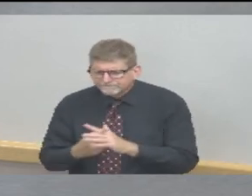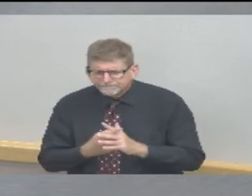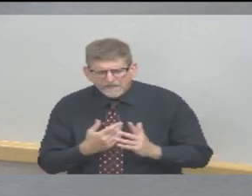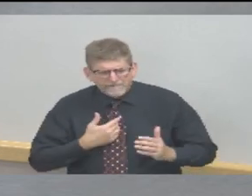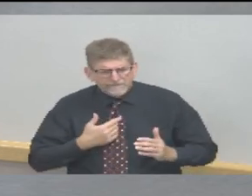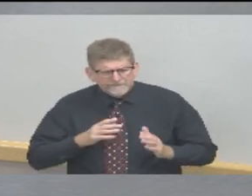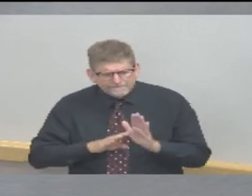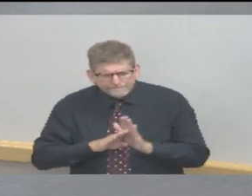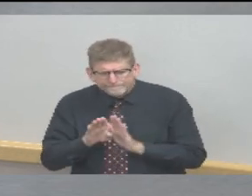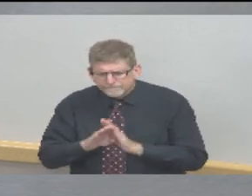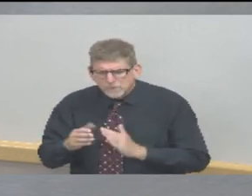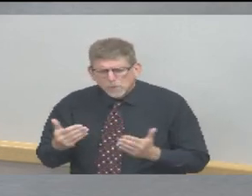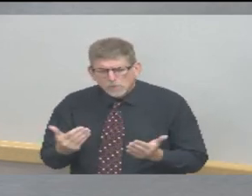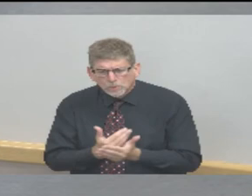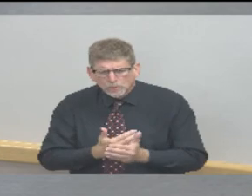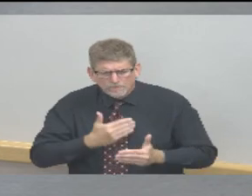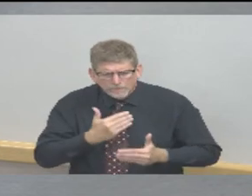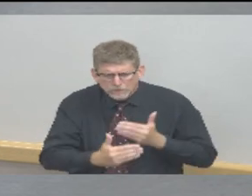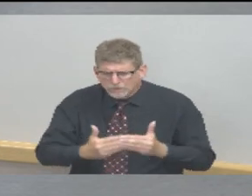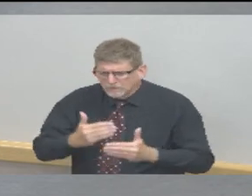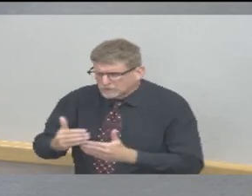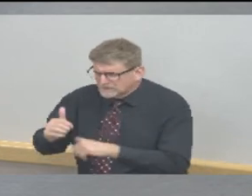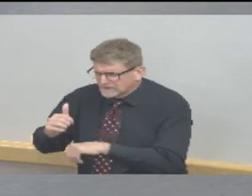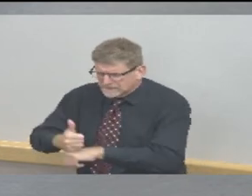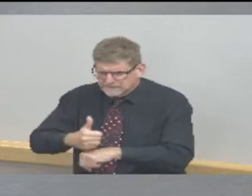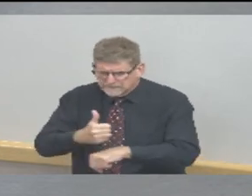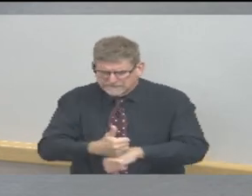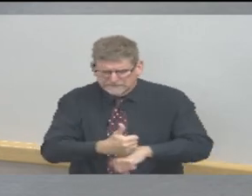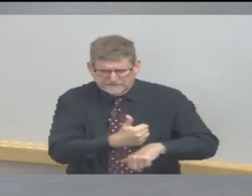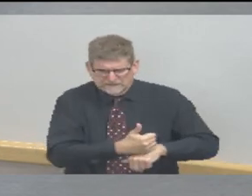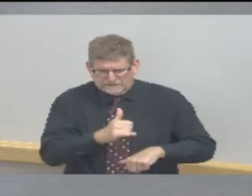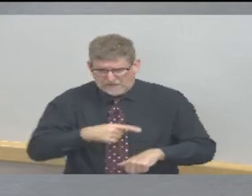germs in a hospital as low as possible.